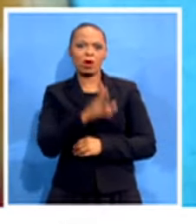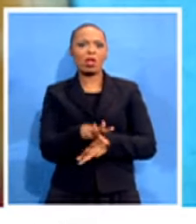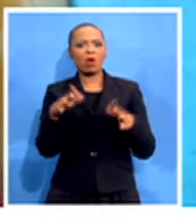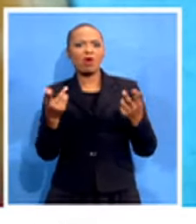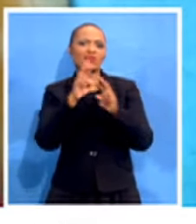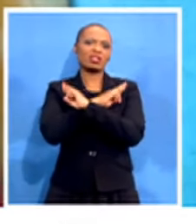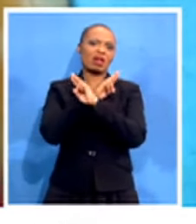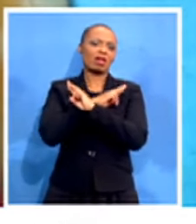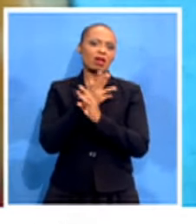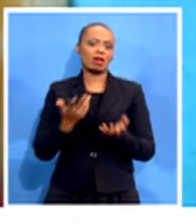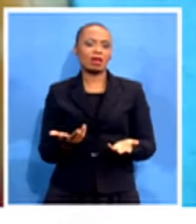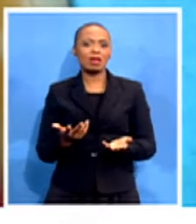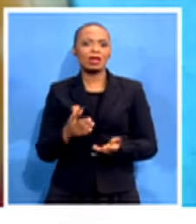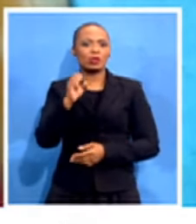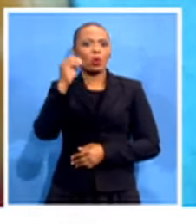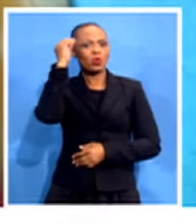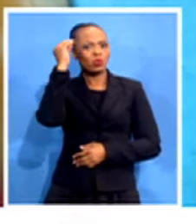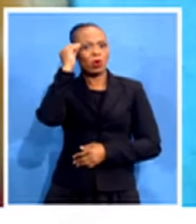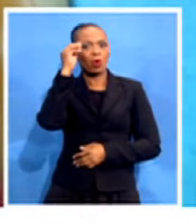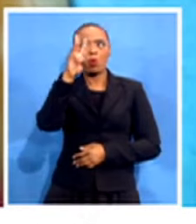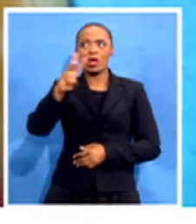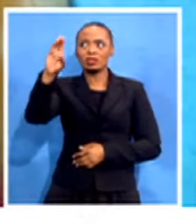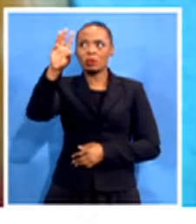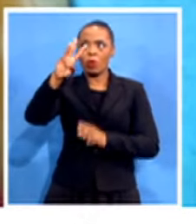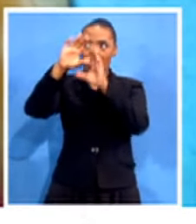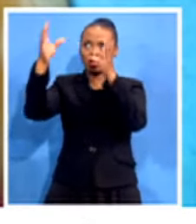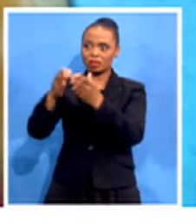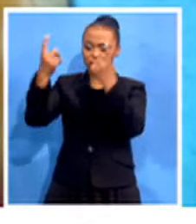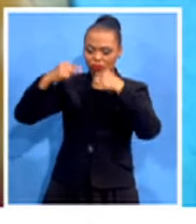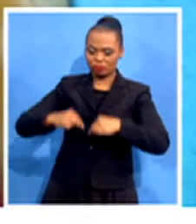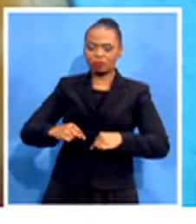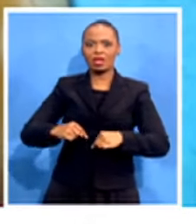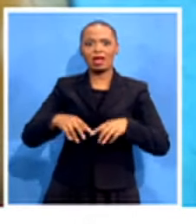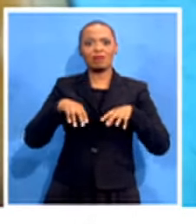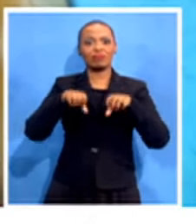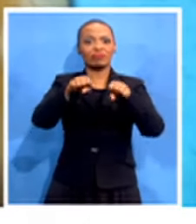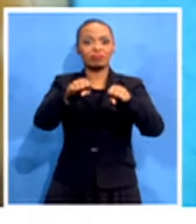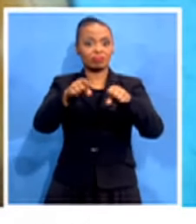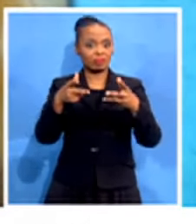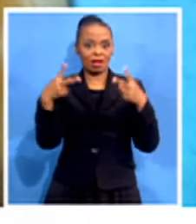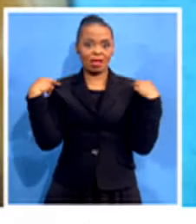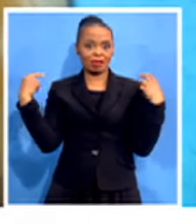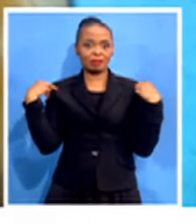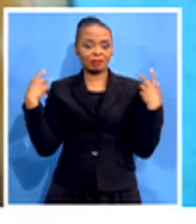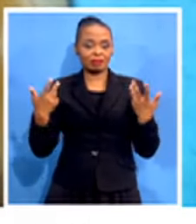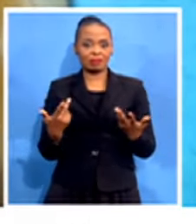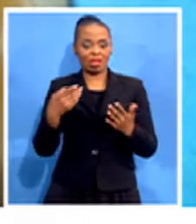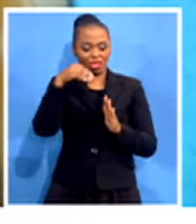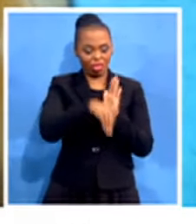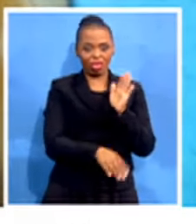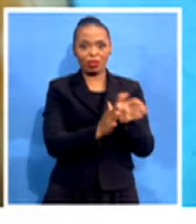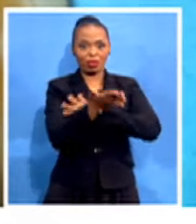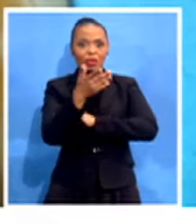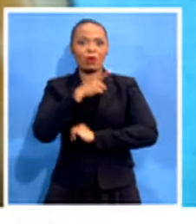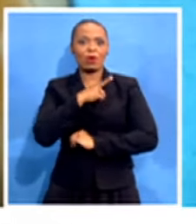them. And we know that the Western world is going to come to us and take our nurses in through the brain drain because they